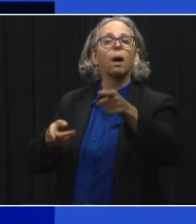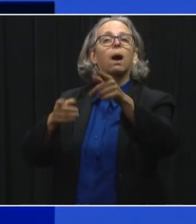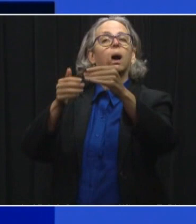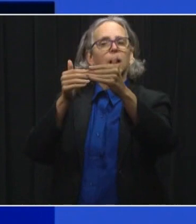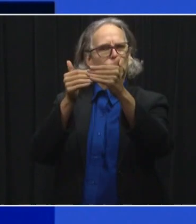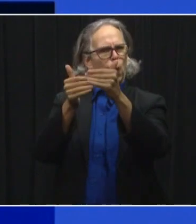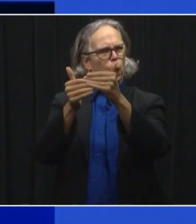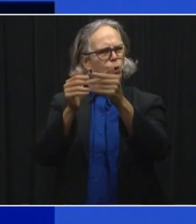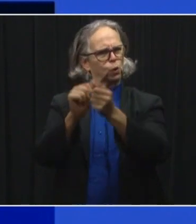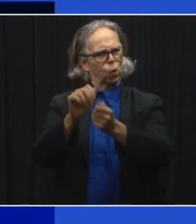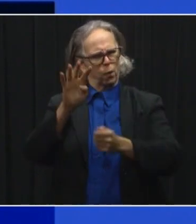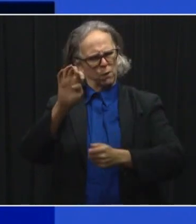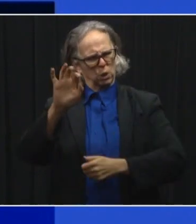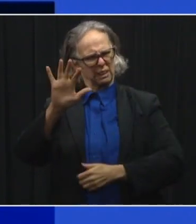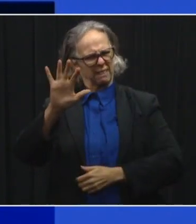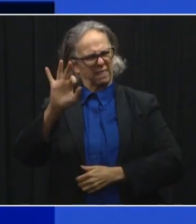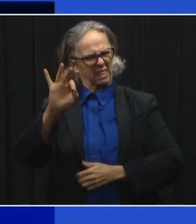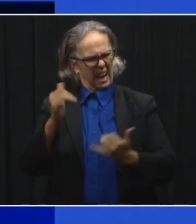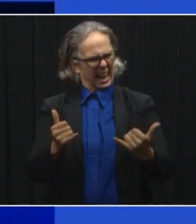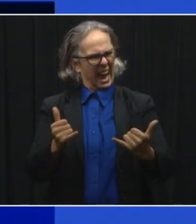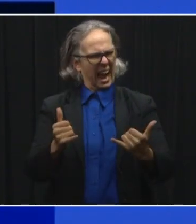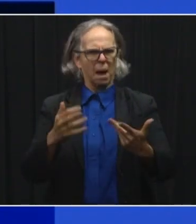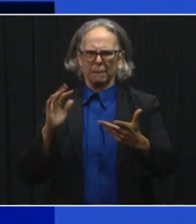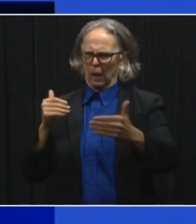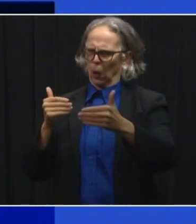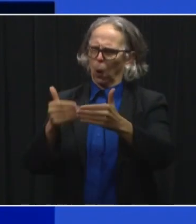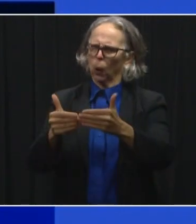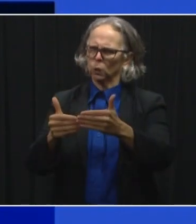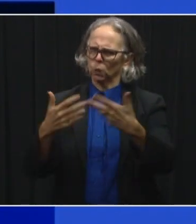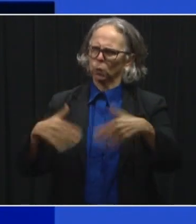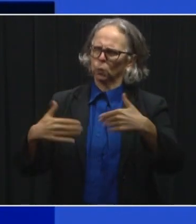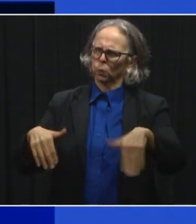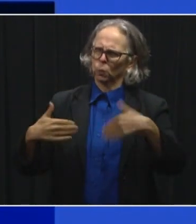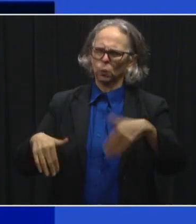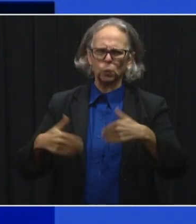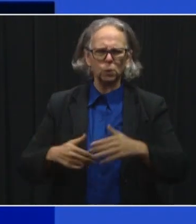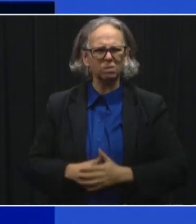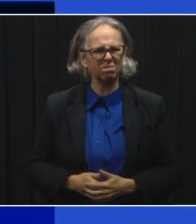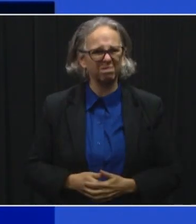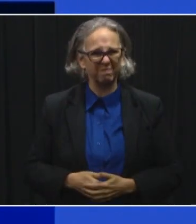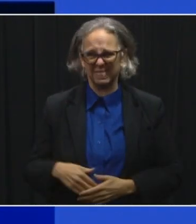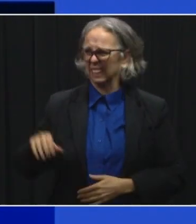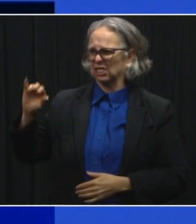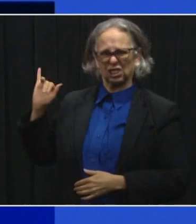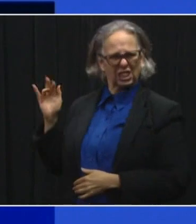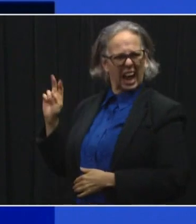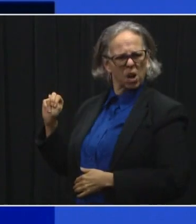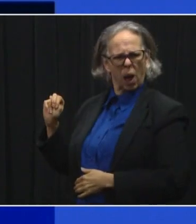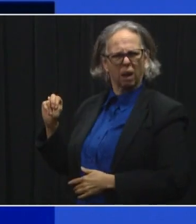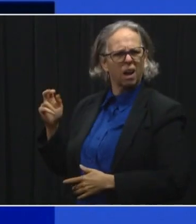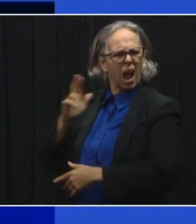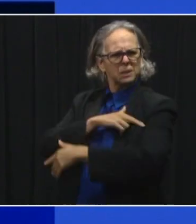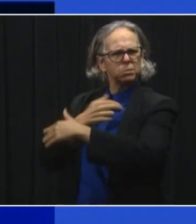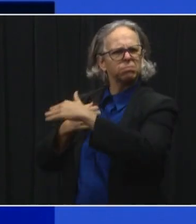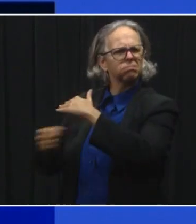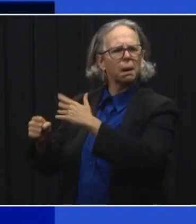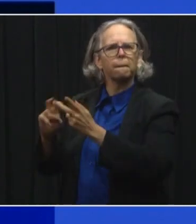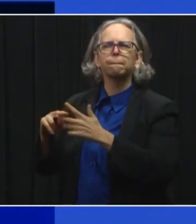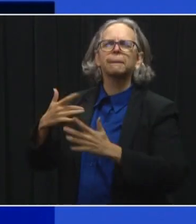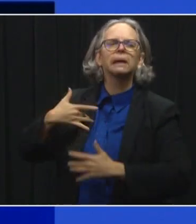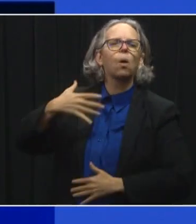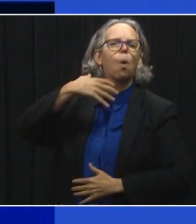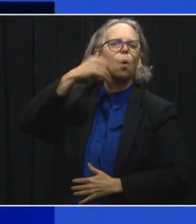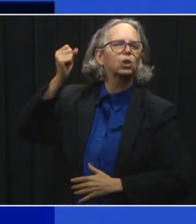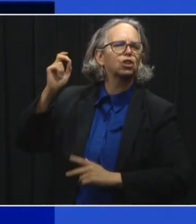But even more startling is that more and more younger Ohioans are being admitted to our hospitals for COVID. It